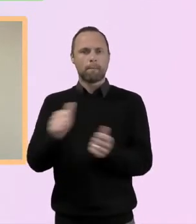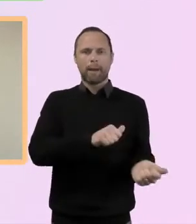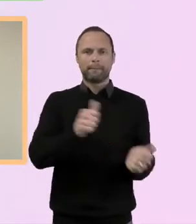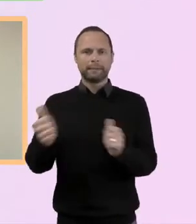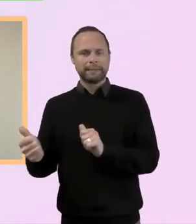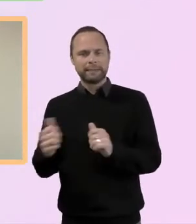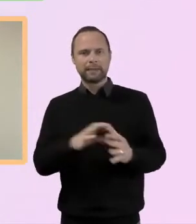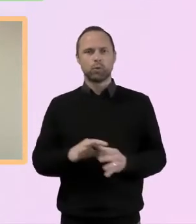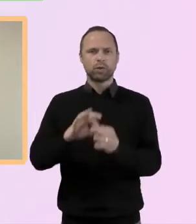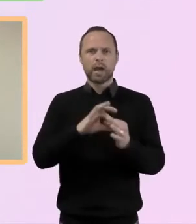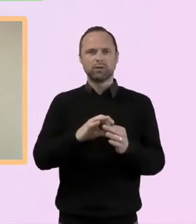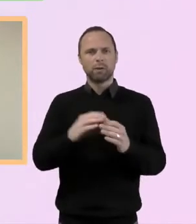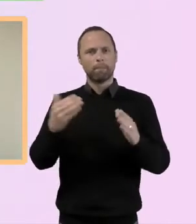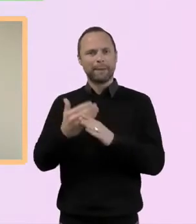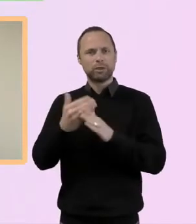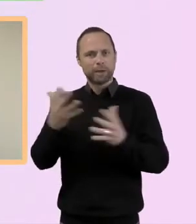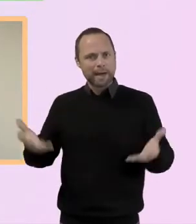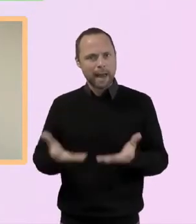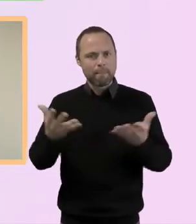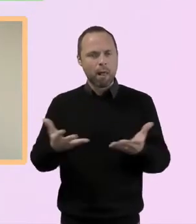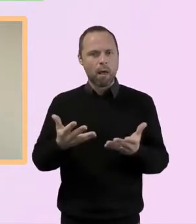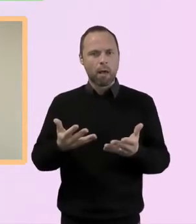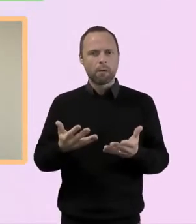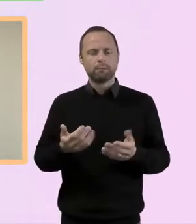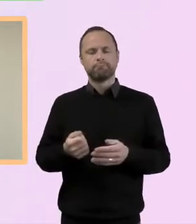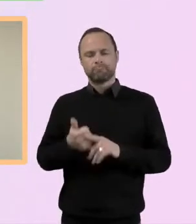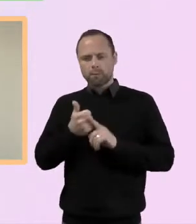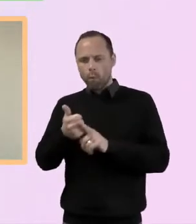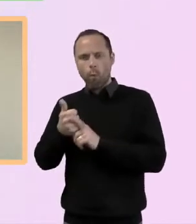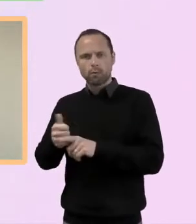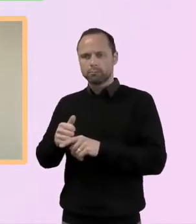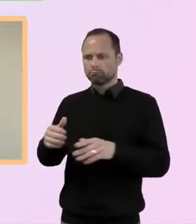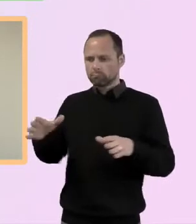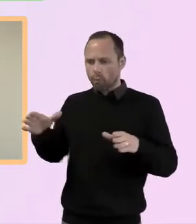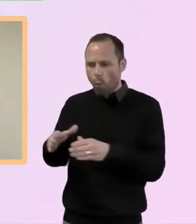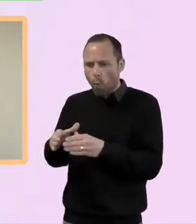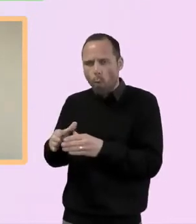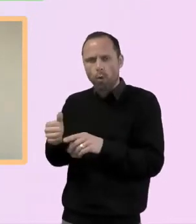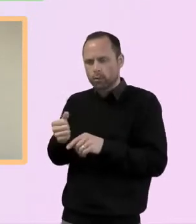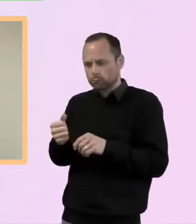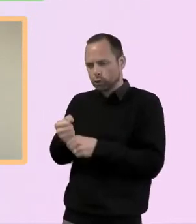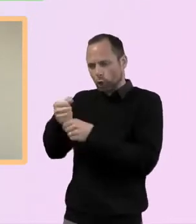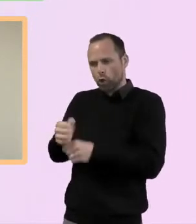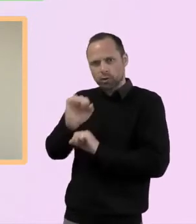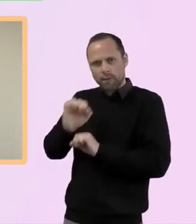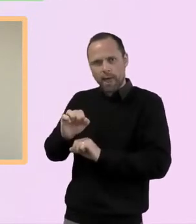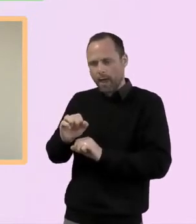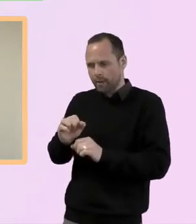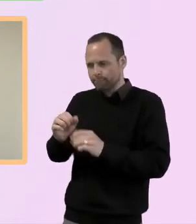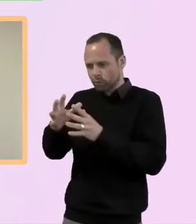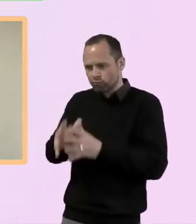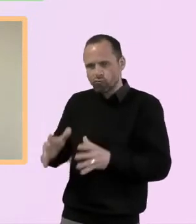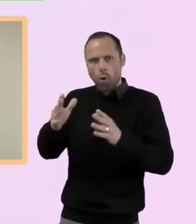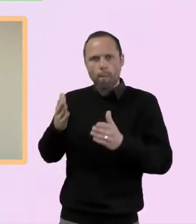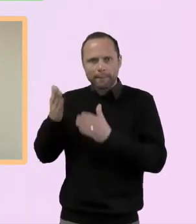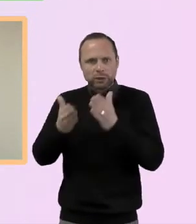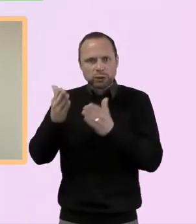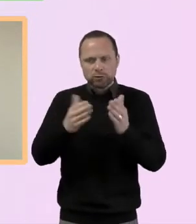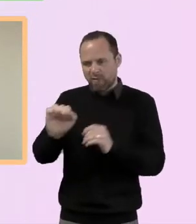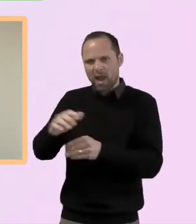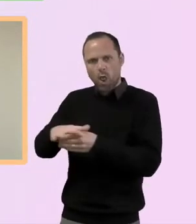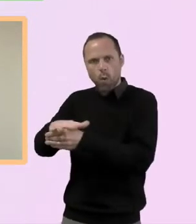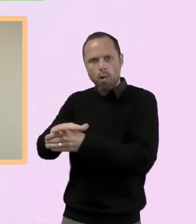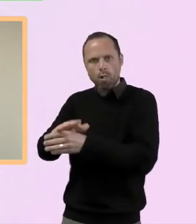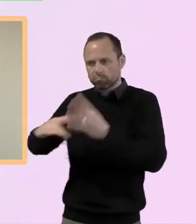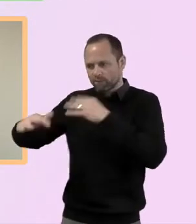enabler, so working with our smaller churches, helping them stay missionally healthy and discover mission in their context.